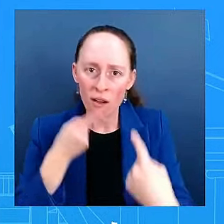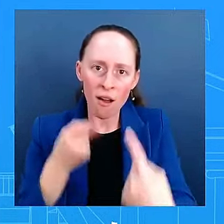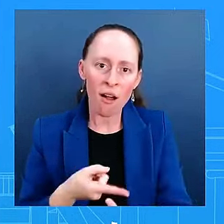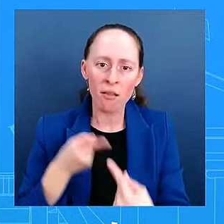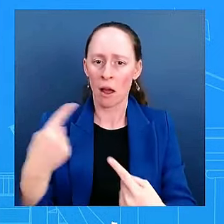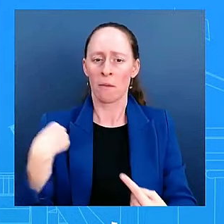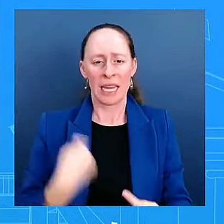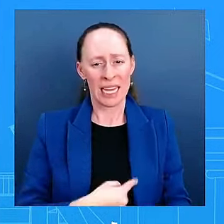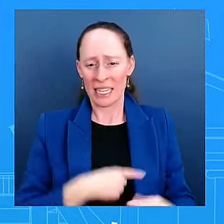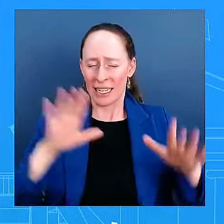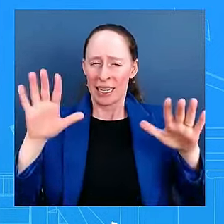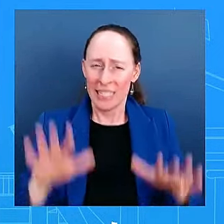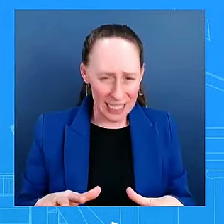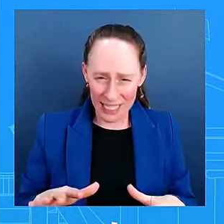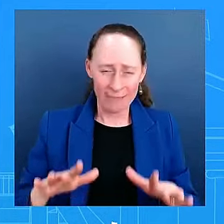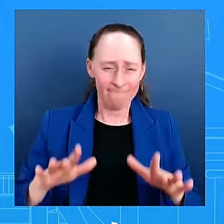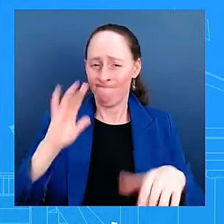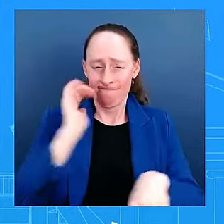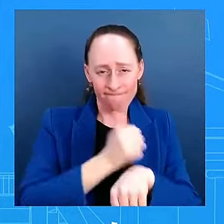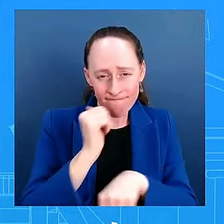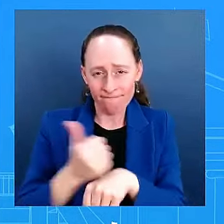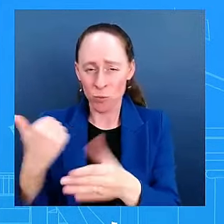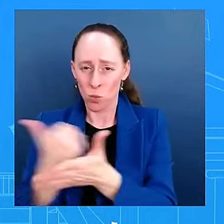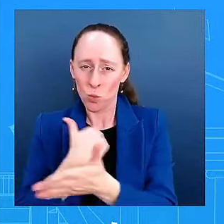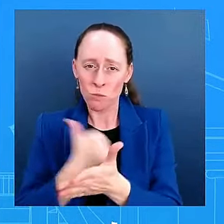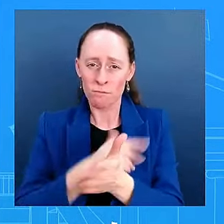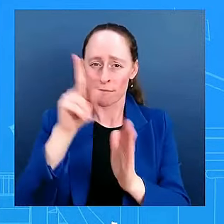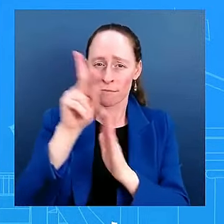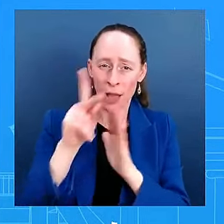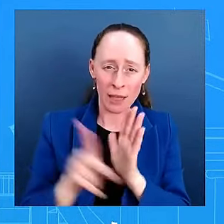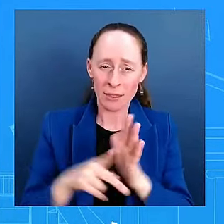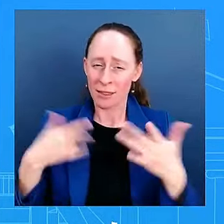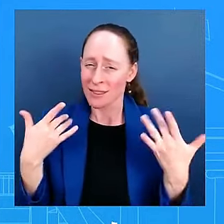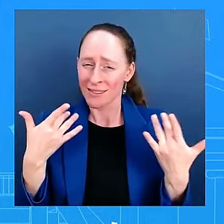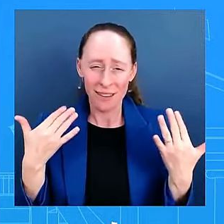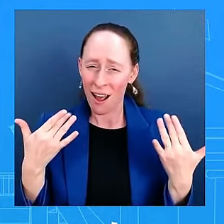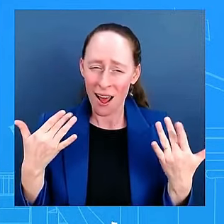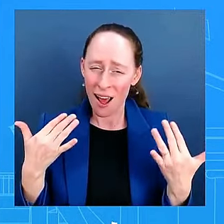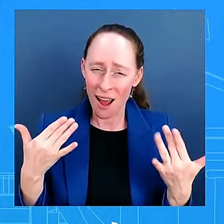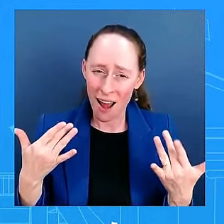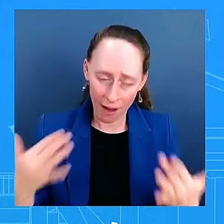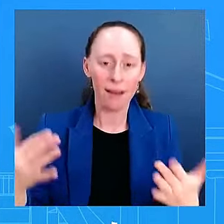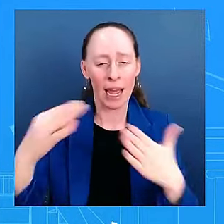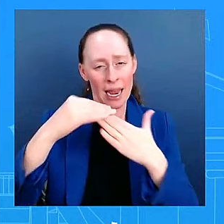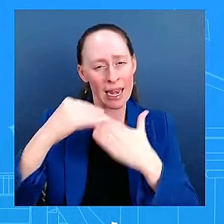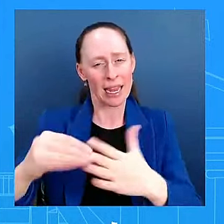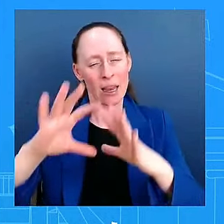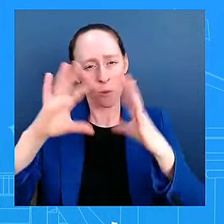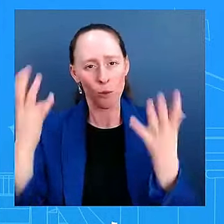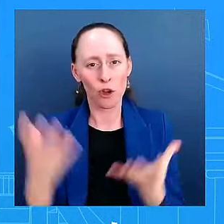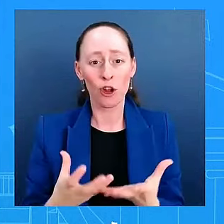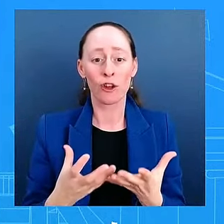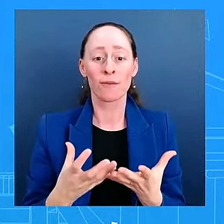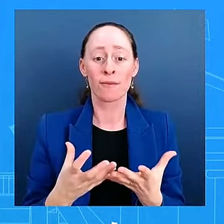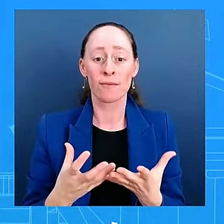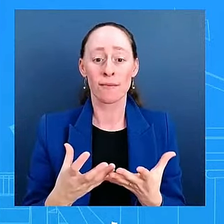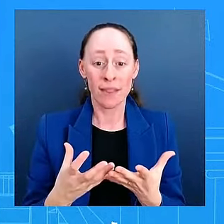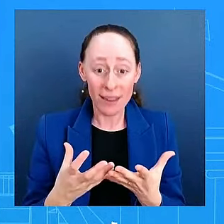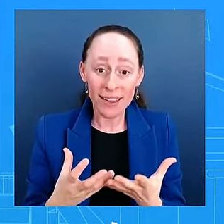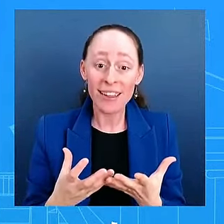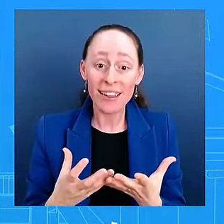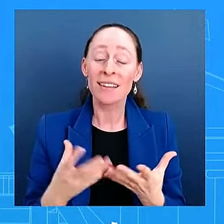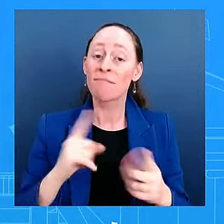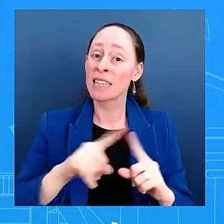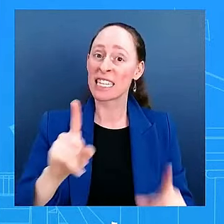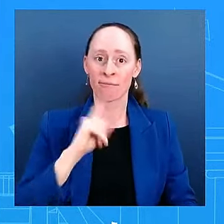the economy, it doesn't stop the fact that there has been a political toll for incumbents. That is something that I'm